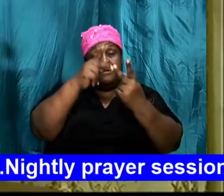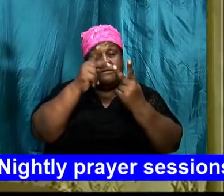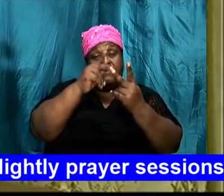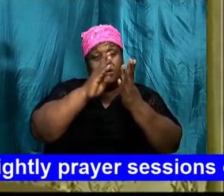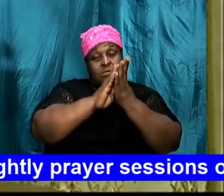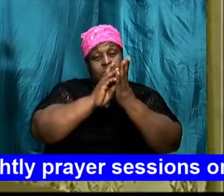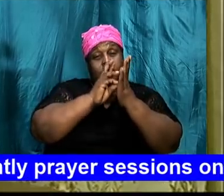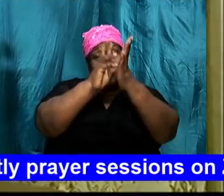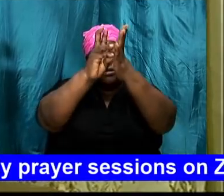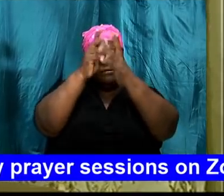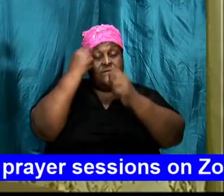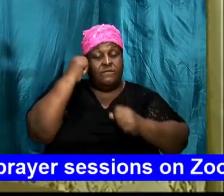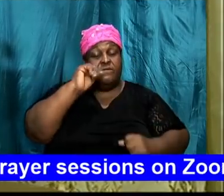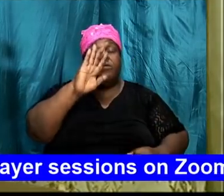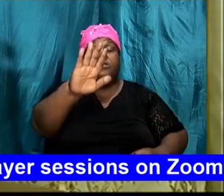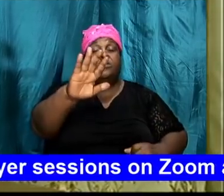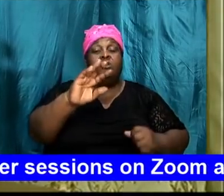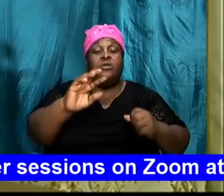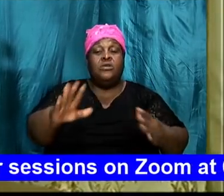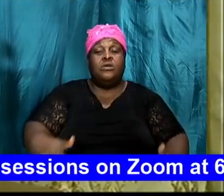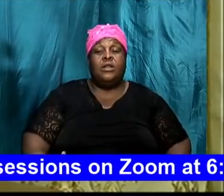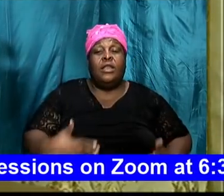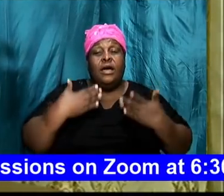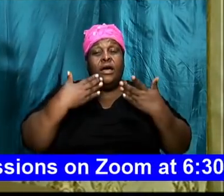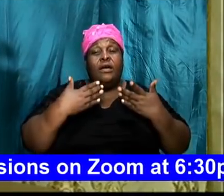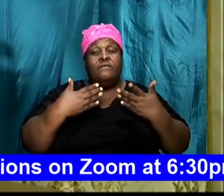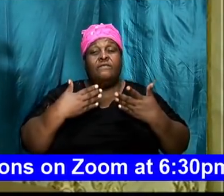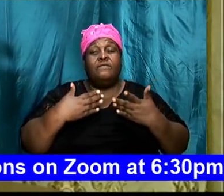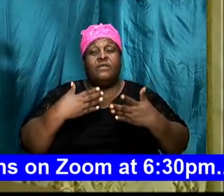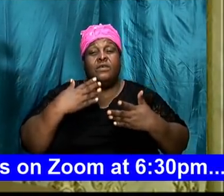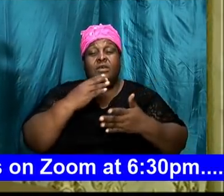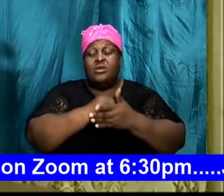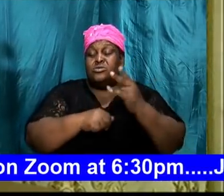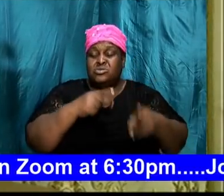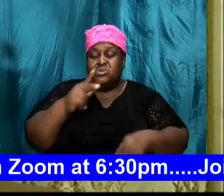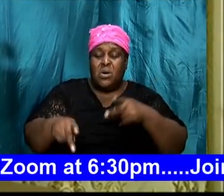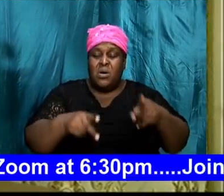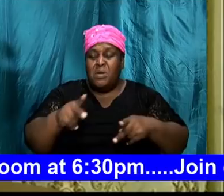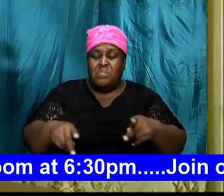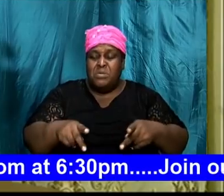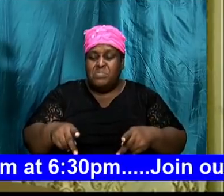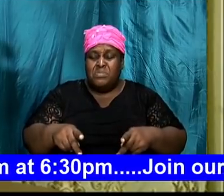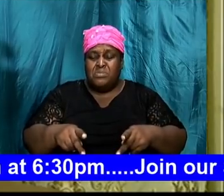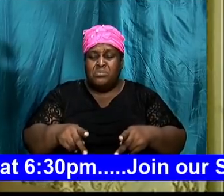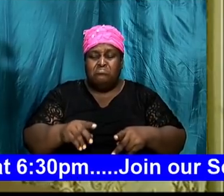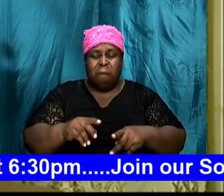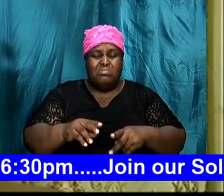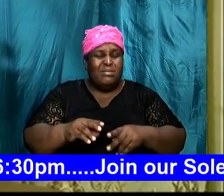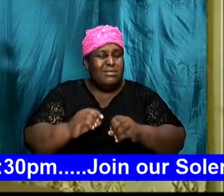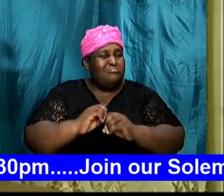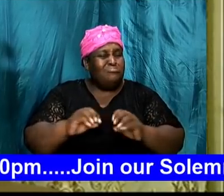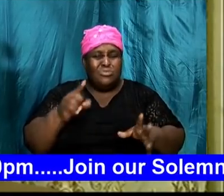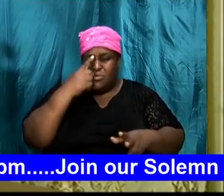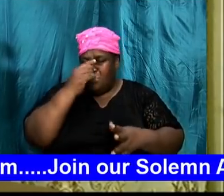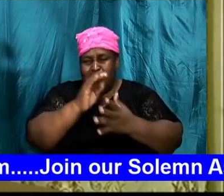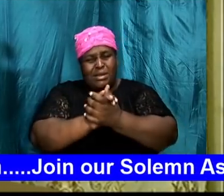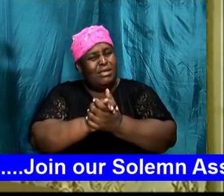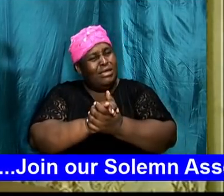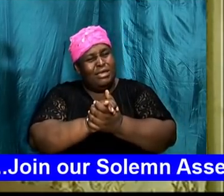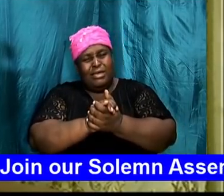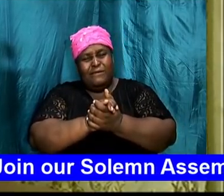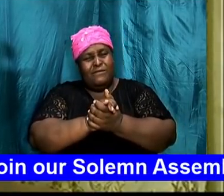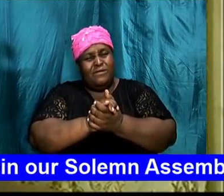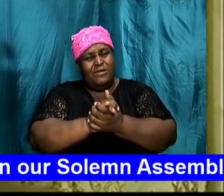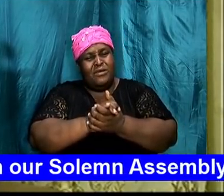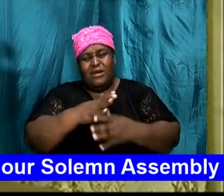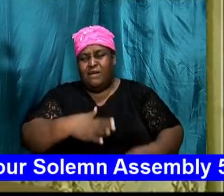Right? Like, some folks would subscribe and some folks don't believe that, you know, you have a permissive will. There is